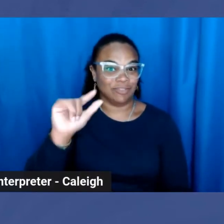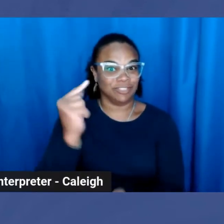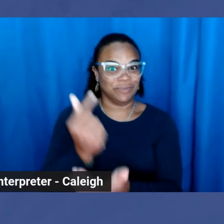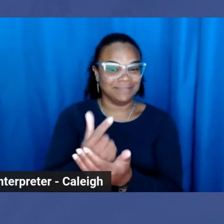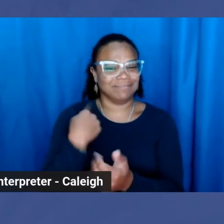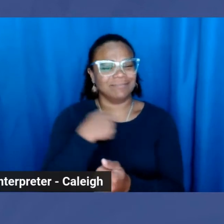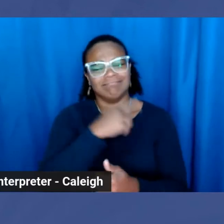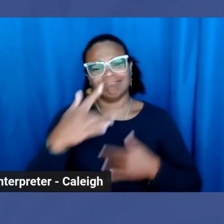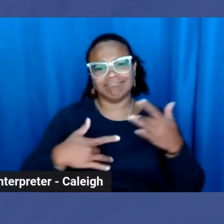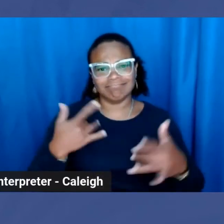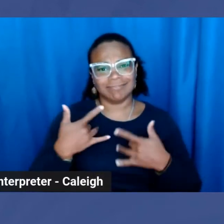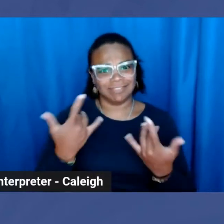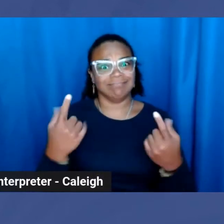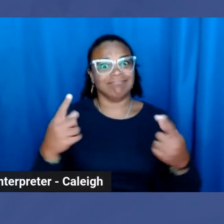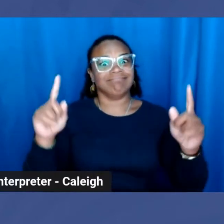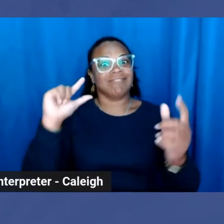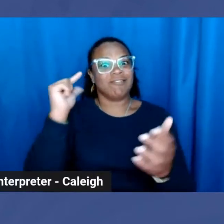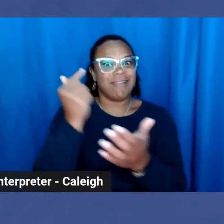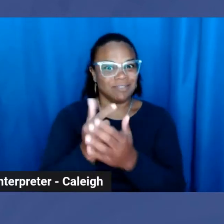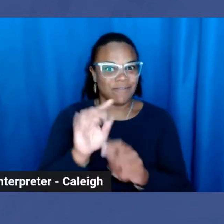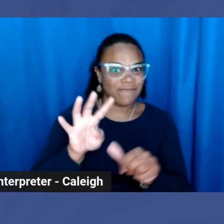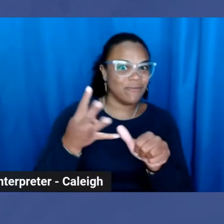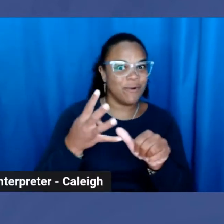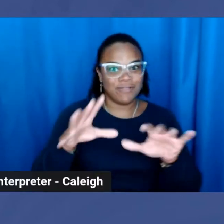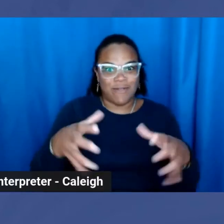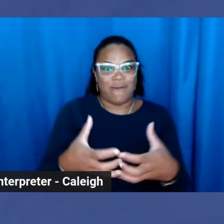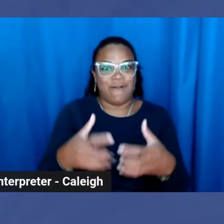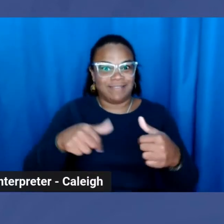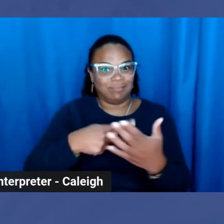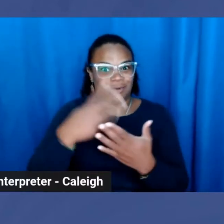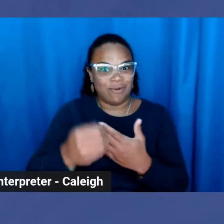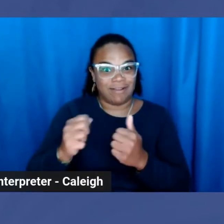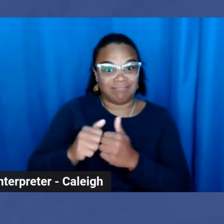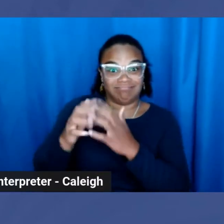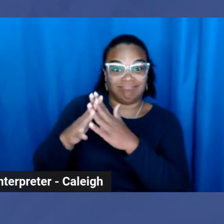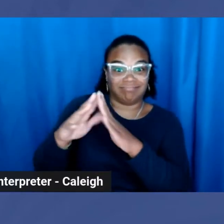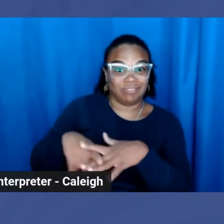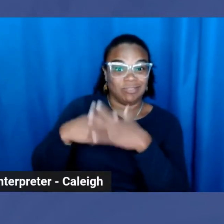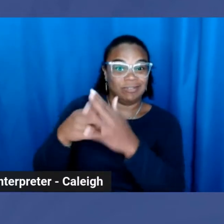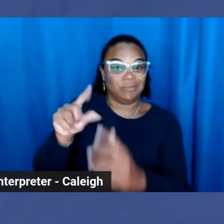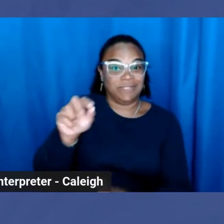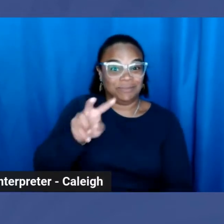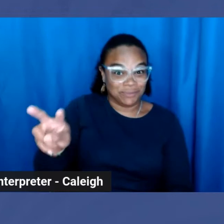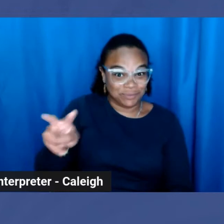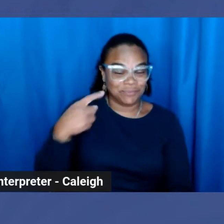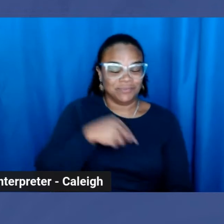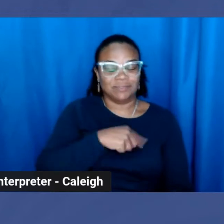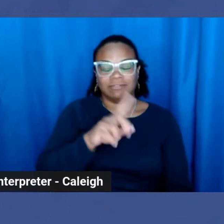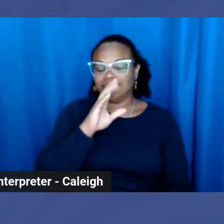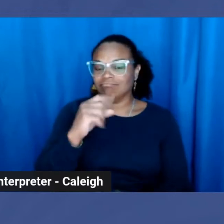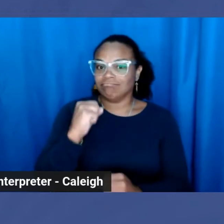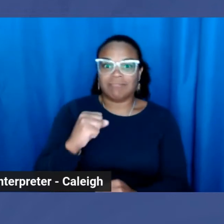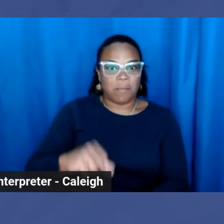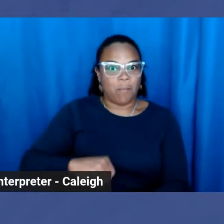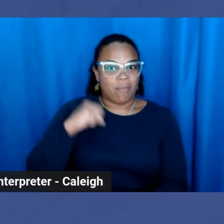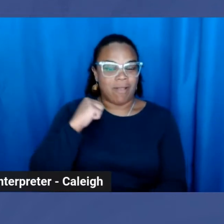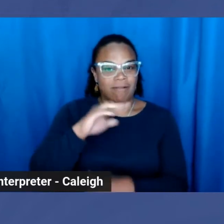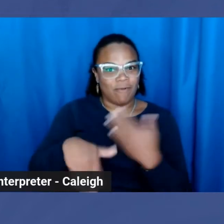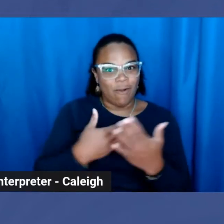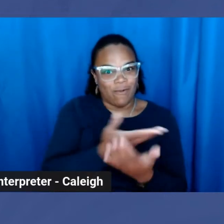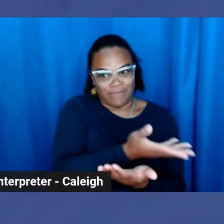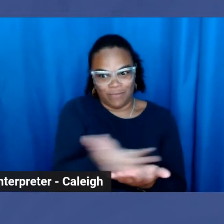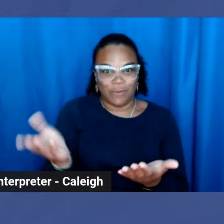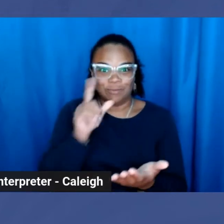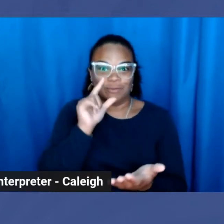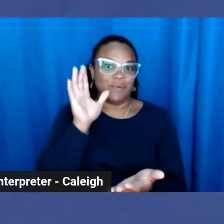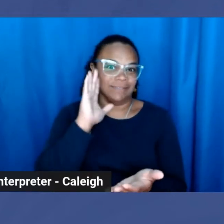be graduating our fourth cohort from this program, which began in 2022. And we are immensely proud of all the graduates